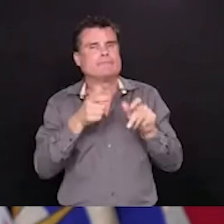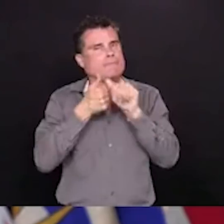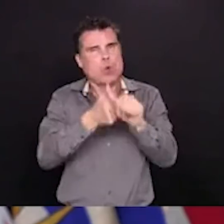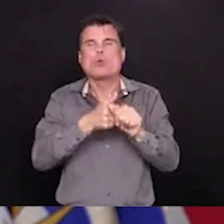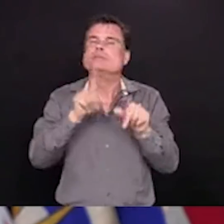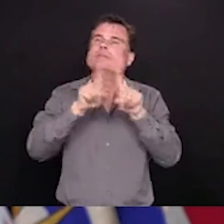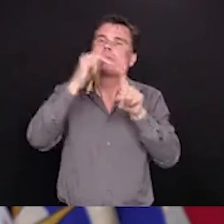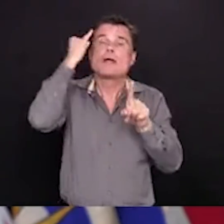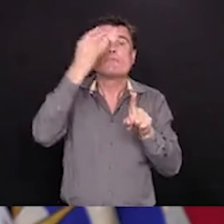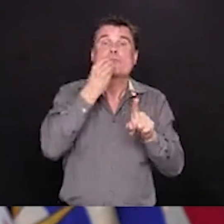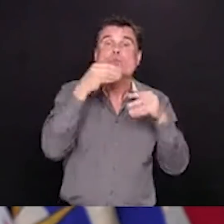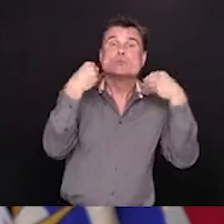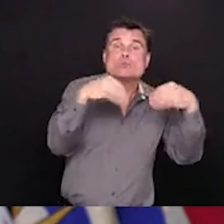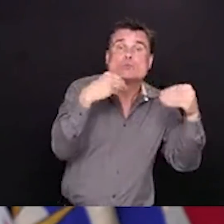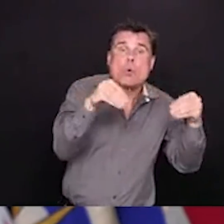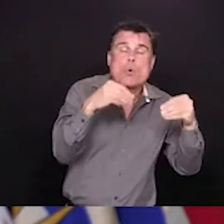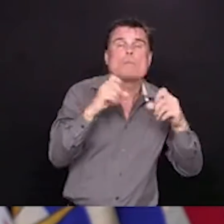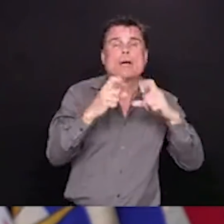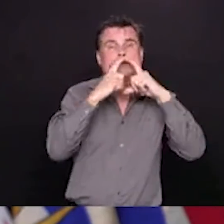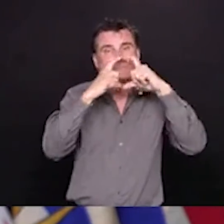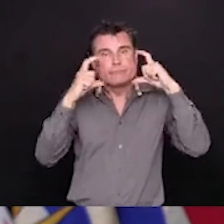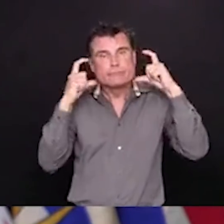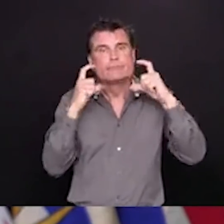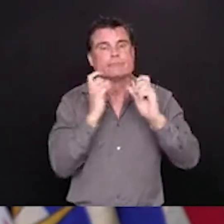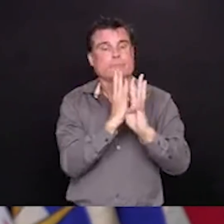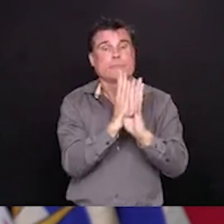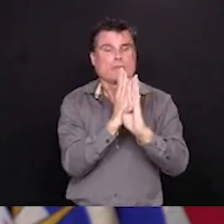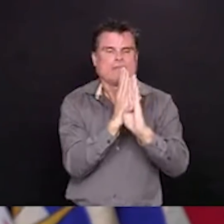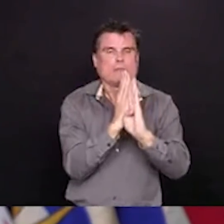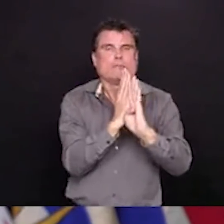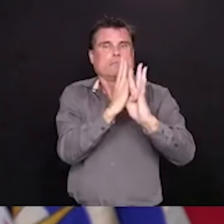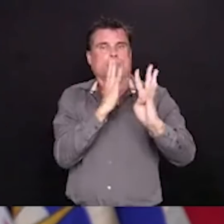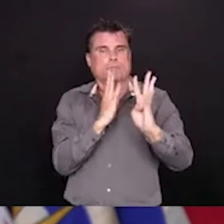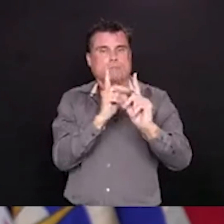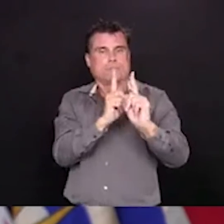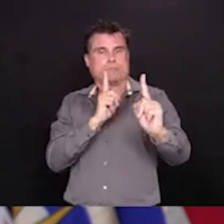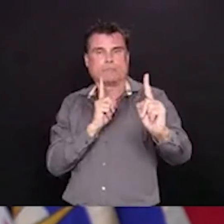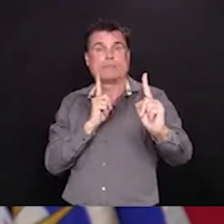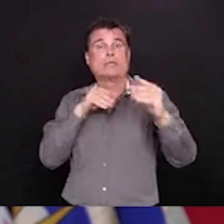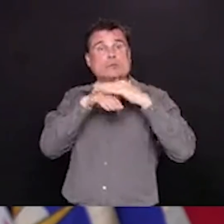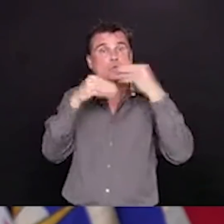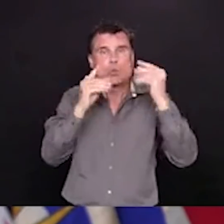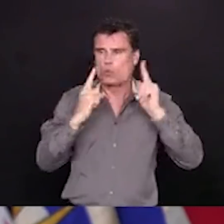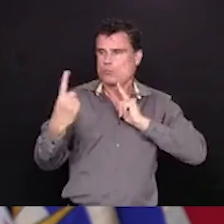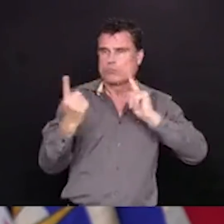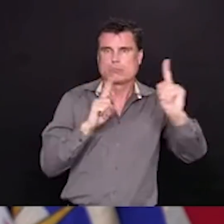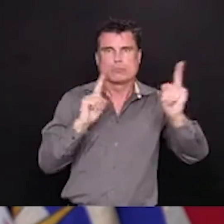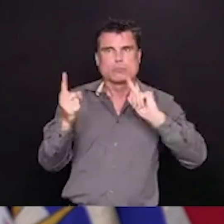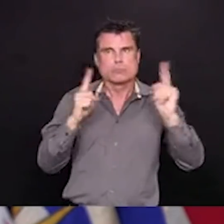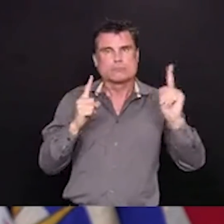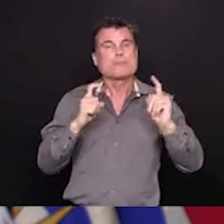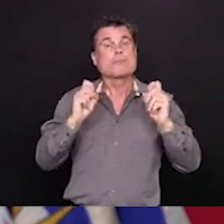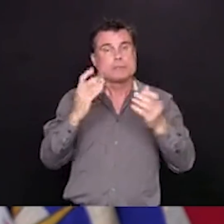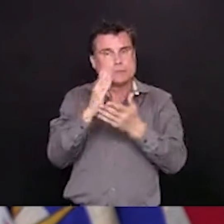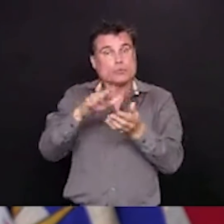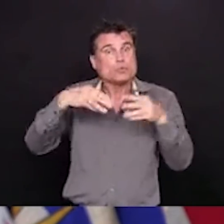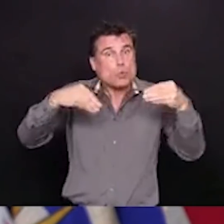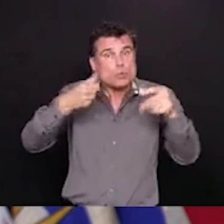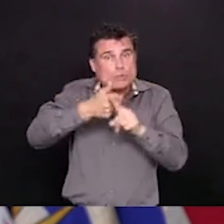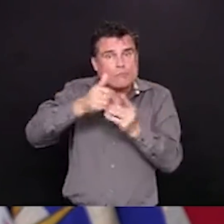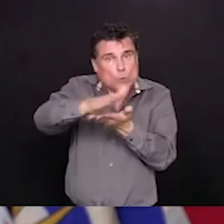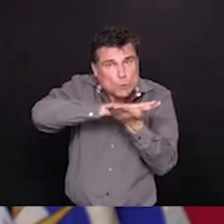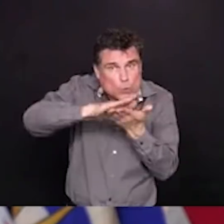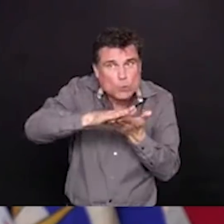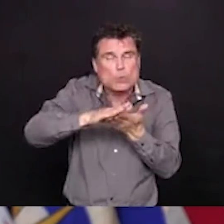And it may be hybrids for the coming time. Particularly making sure that anybody who is ill is not coming into your business,